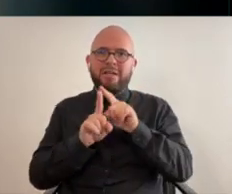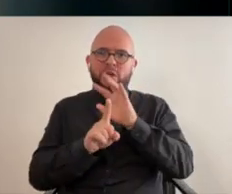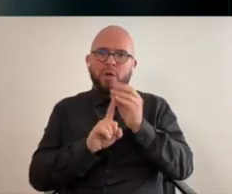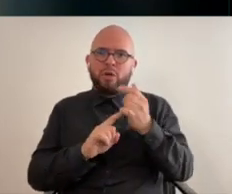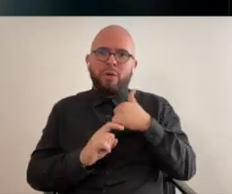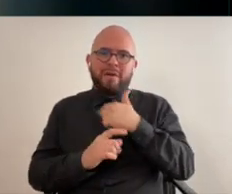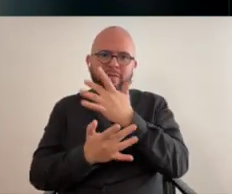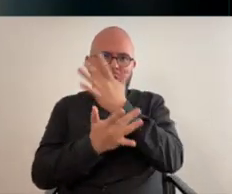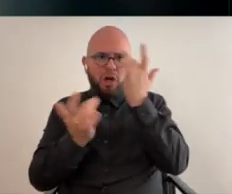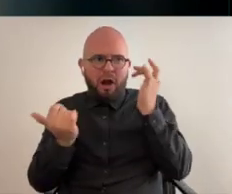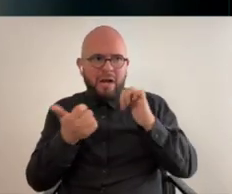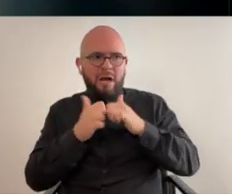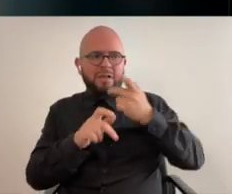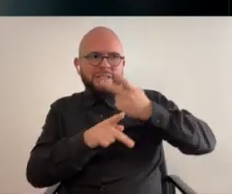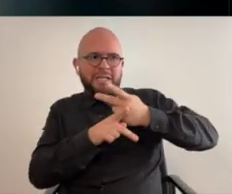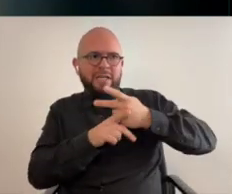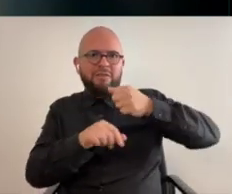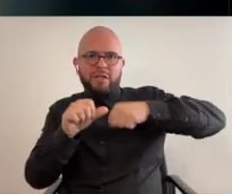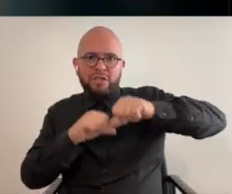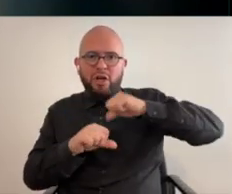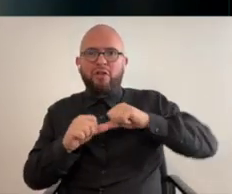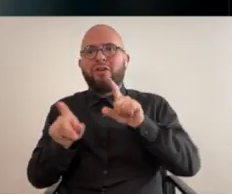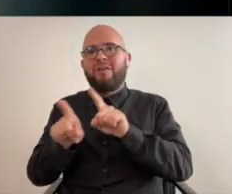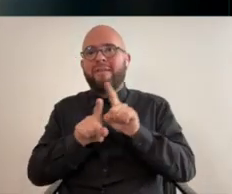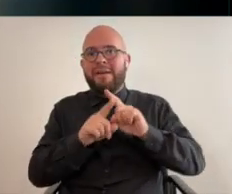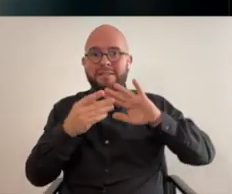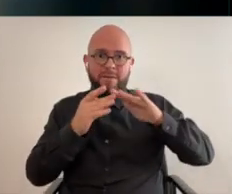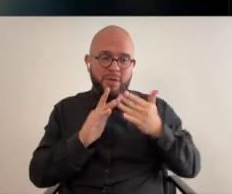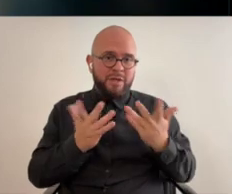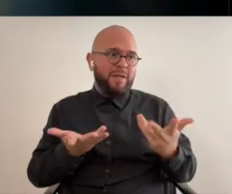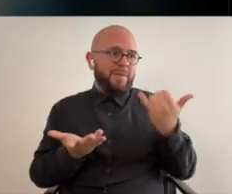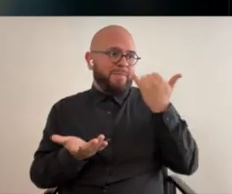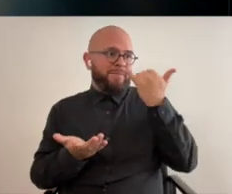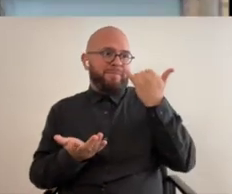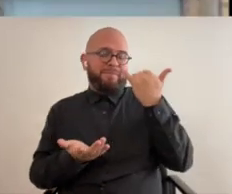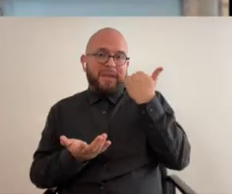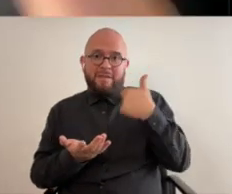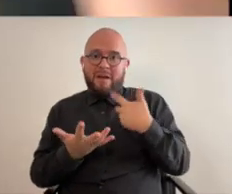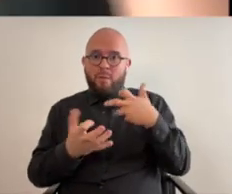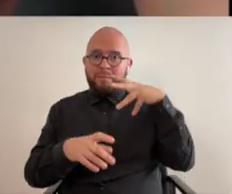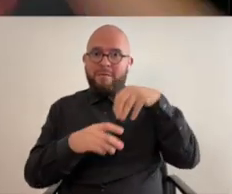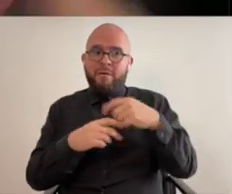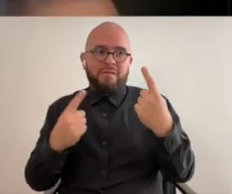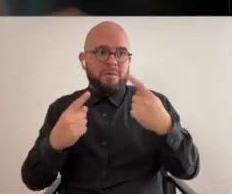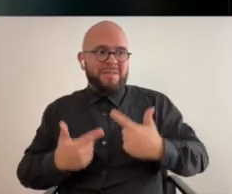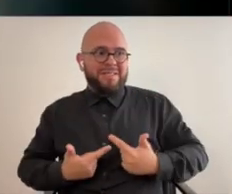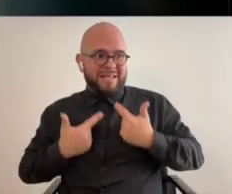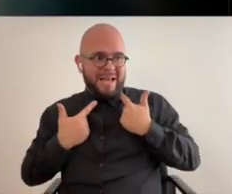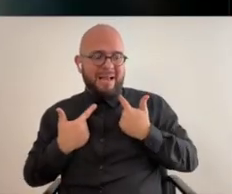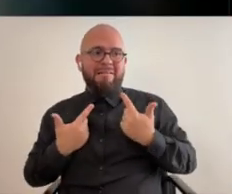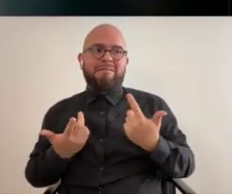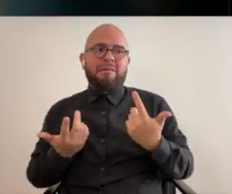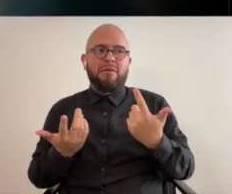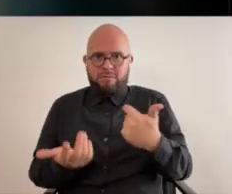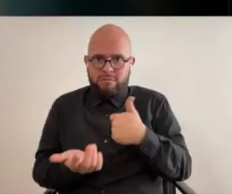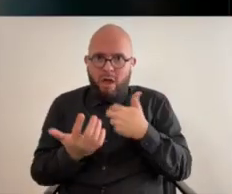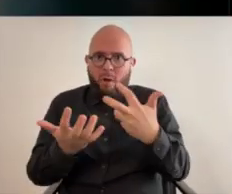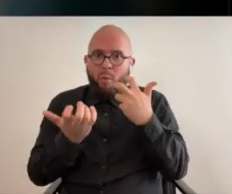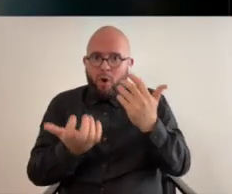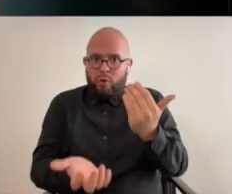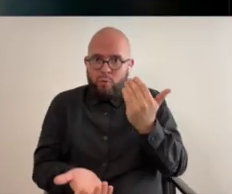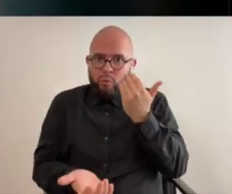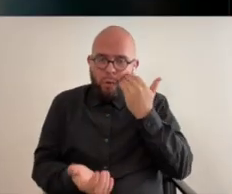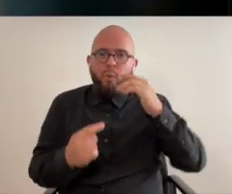as a culture we've sort of forgotten how to care for each other as a community if i want to be in someone's life